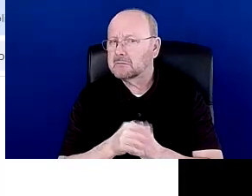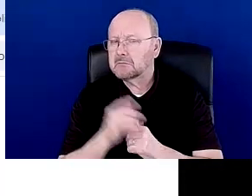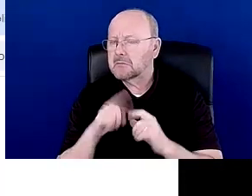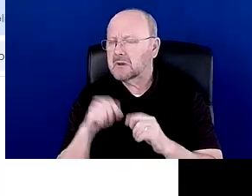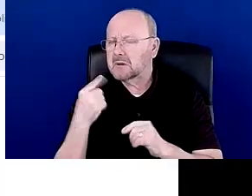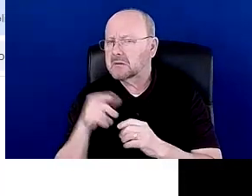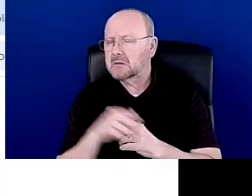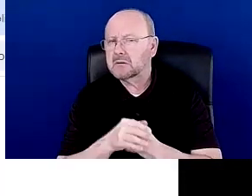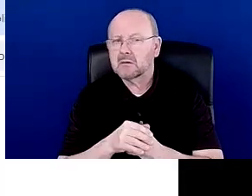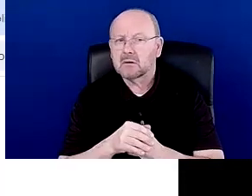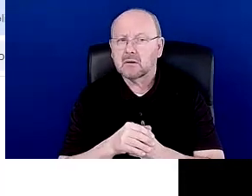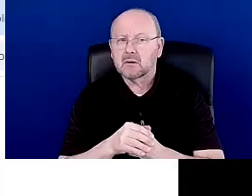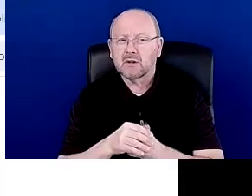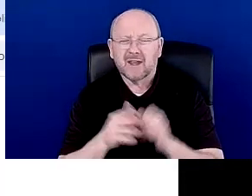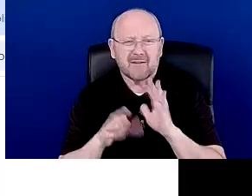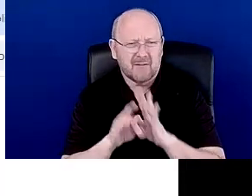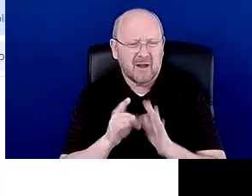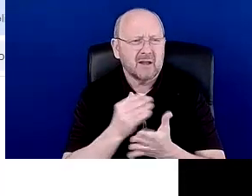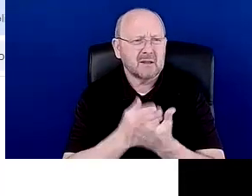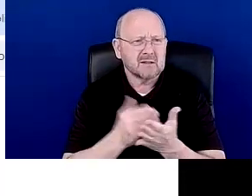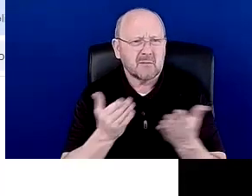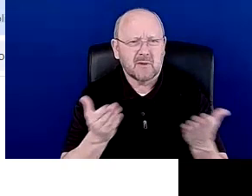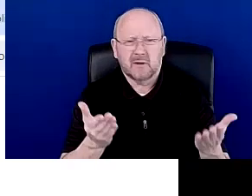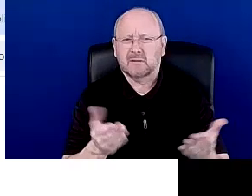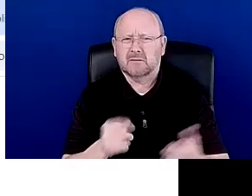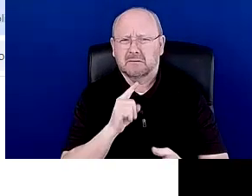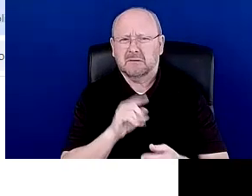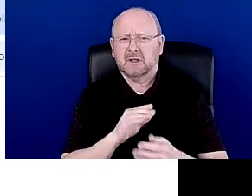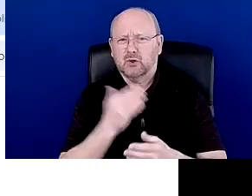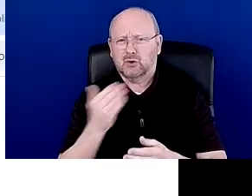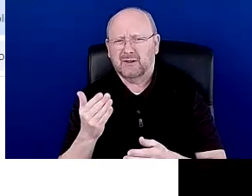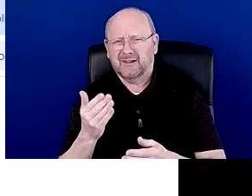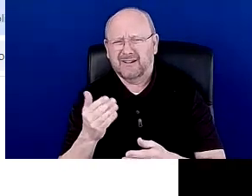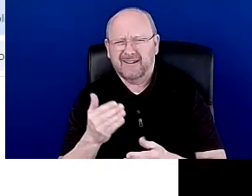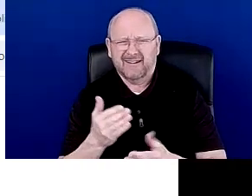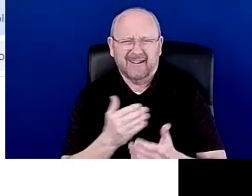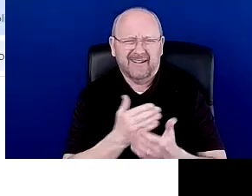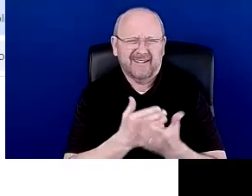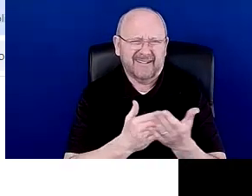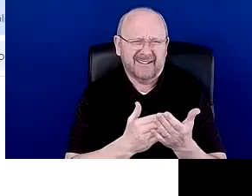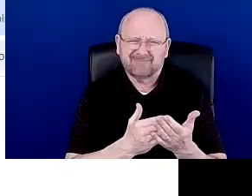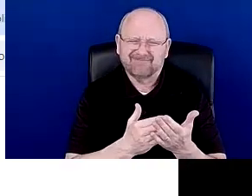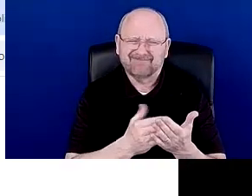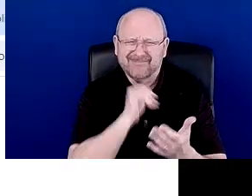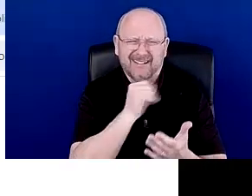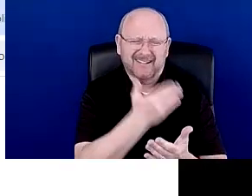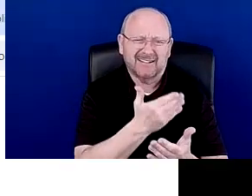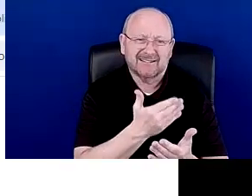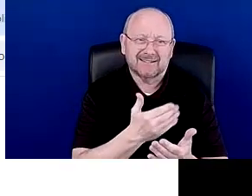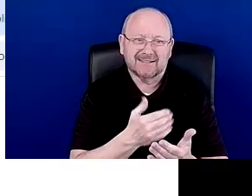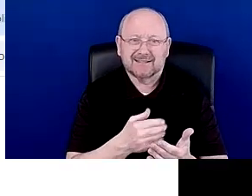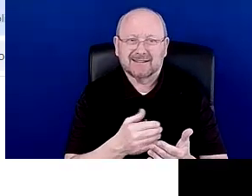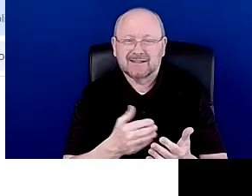can find, you know, a few treasures in there. There might be some really good stuff, but there's also probably going to be a lot of not great stuff that you don't want to buy.